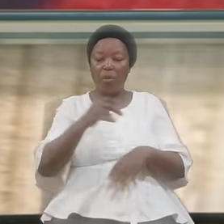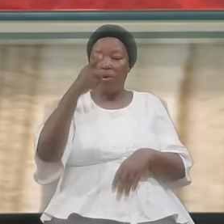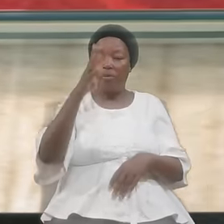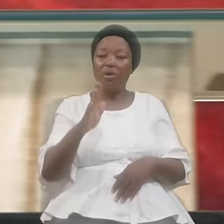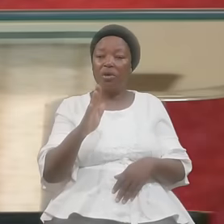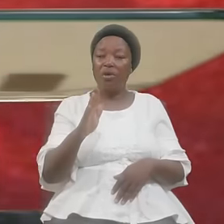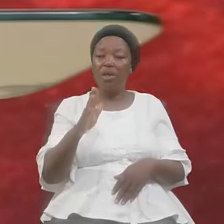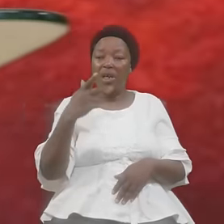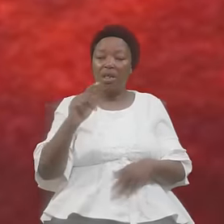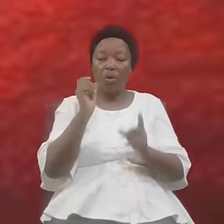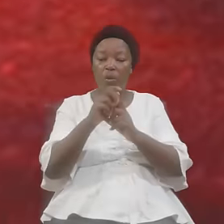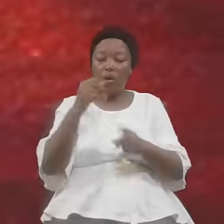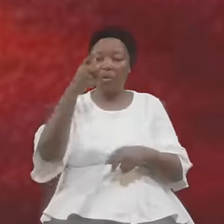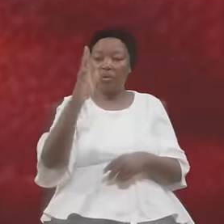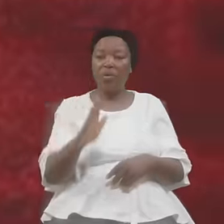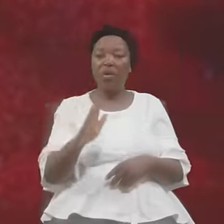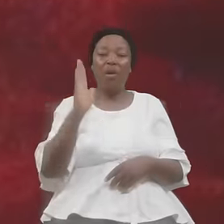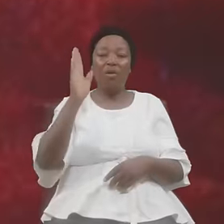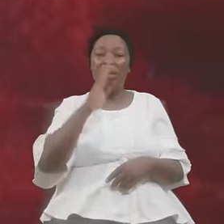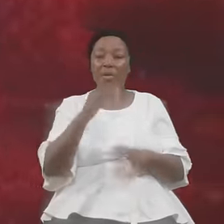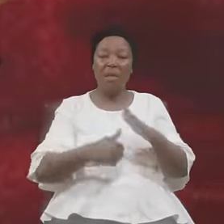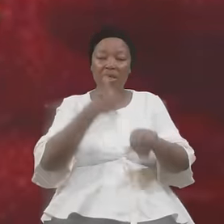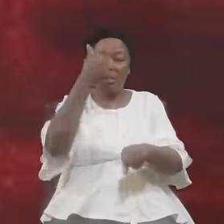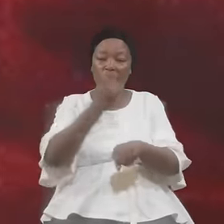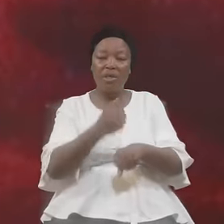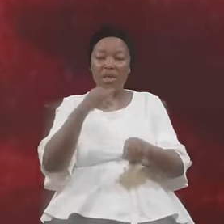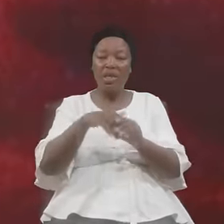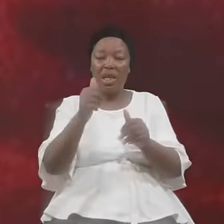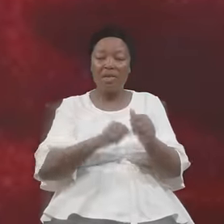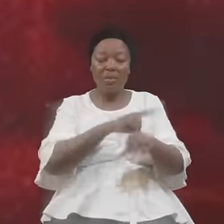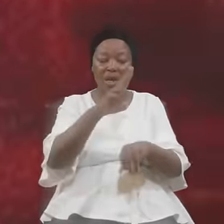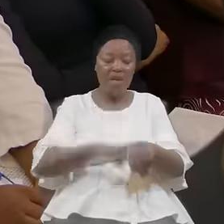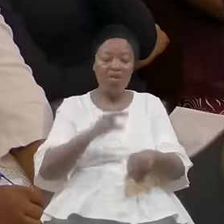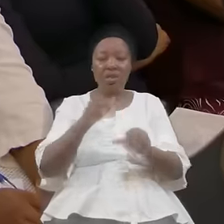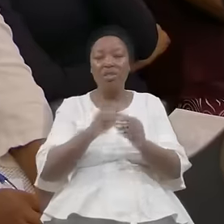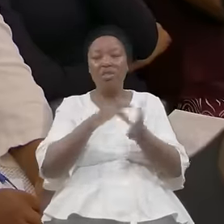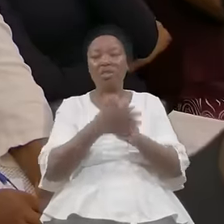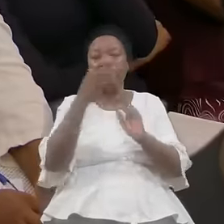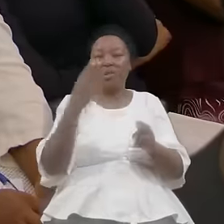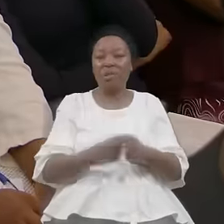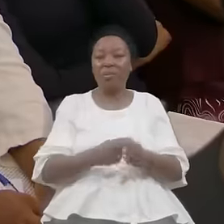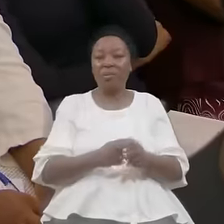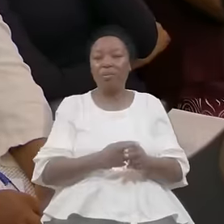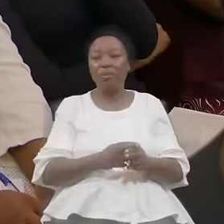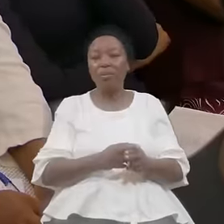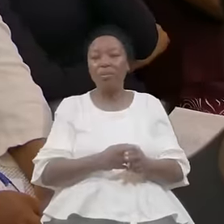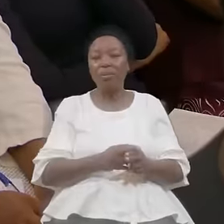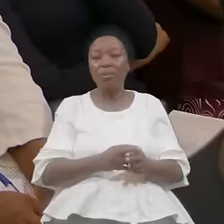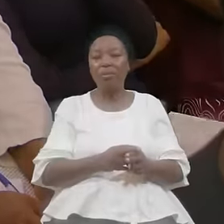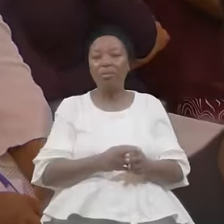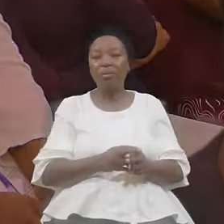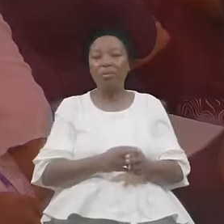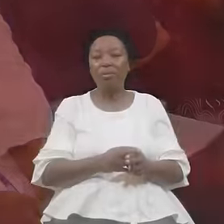The Word Of God Will Be Established In Every Nation In Jesus Name Now